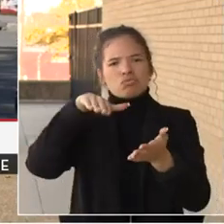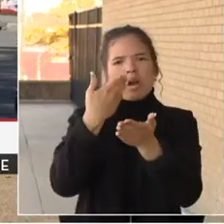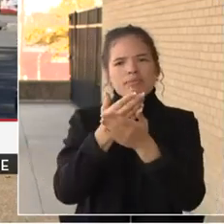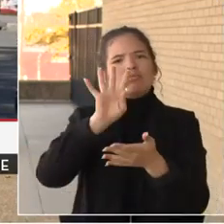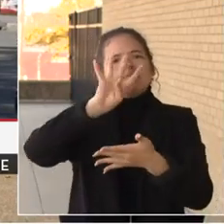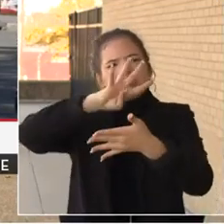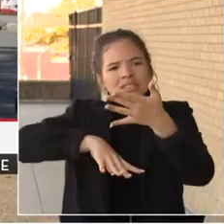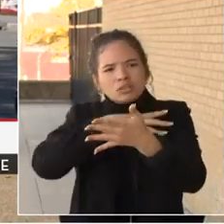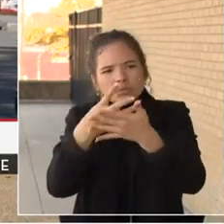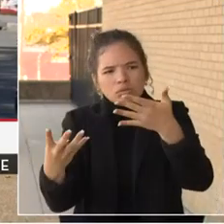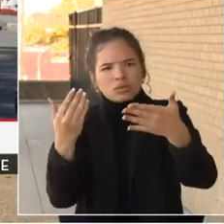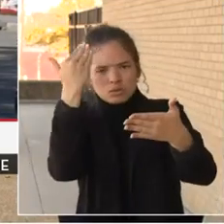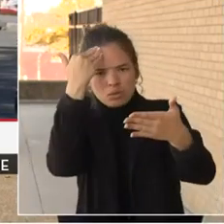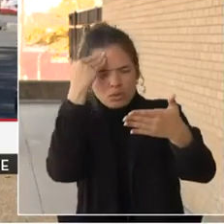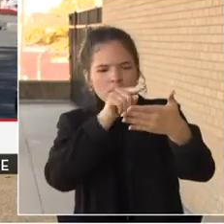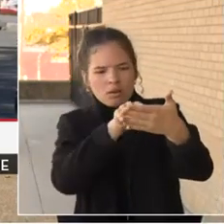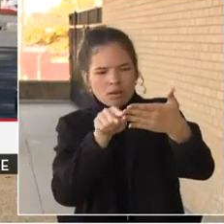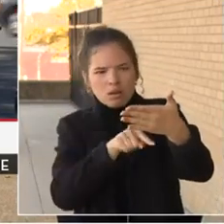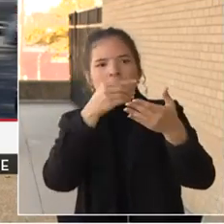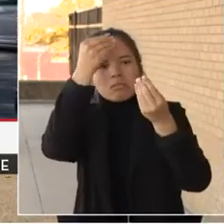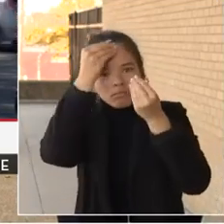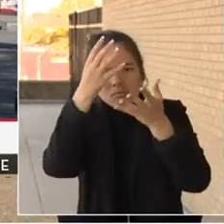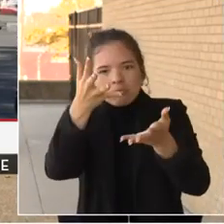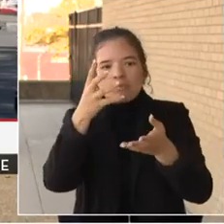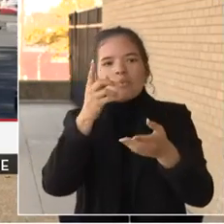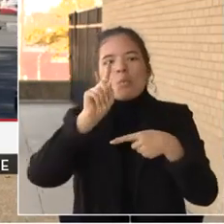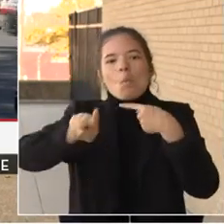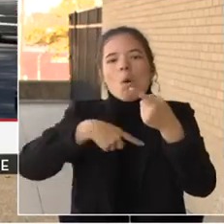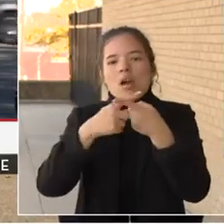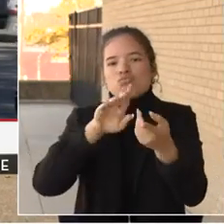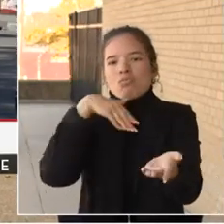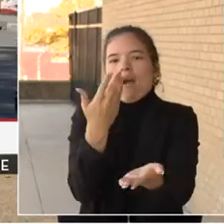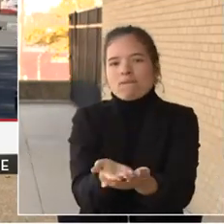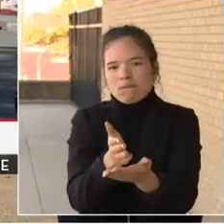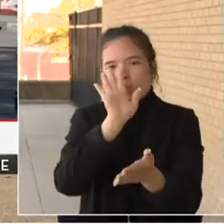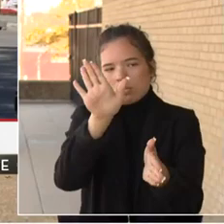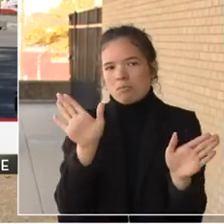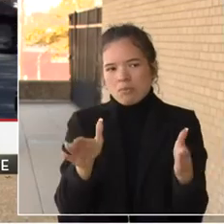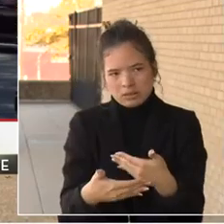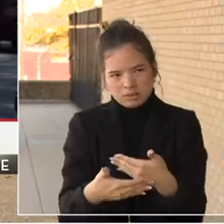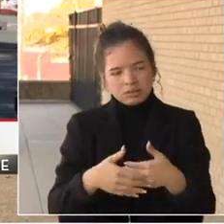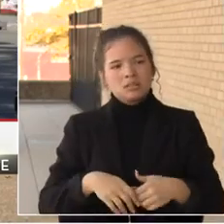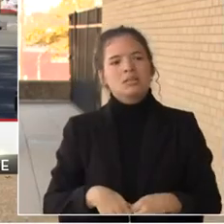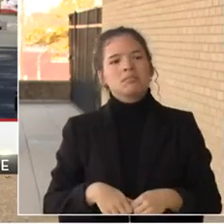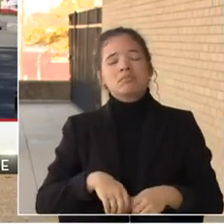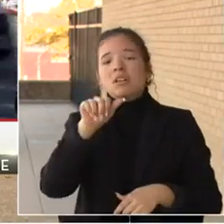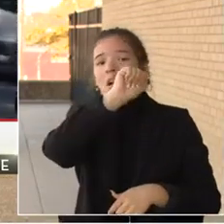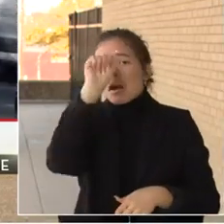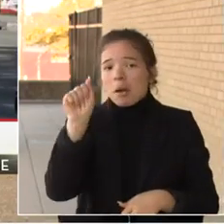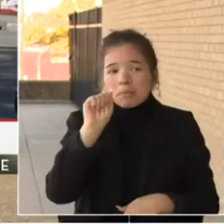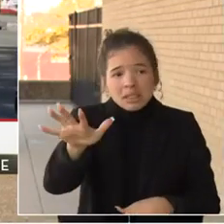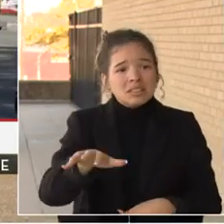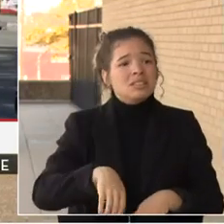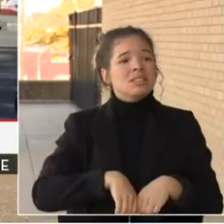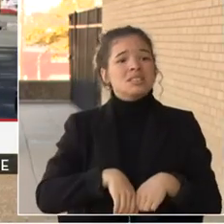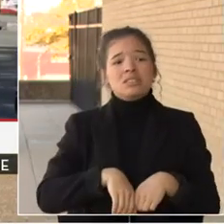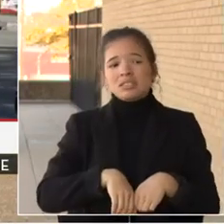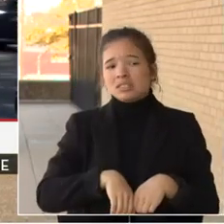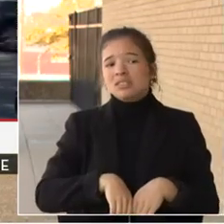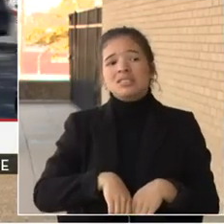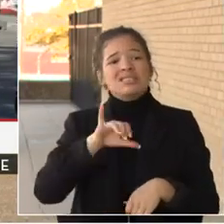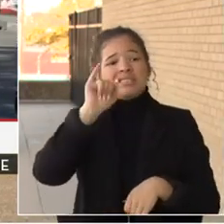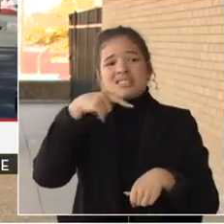sent directly to their Amazon lockers or UPS stores or post office boxes or other pickup sites.